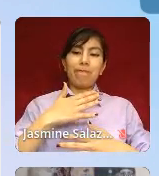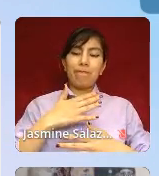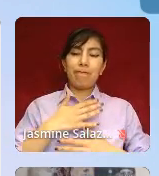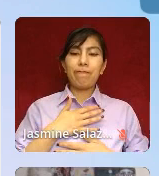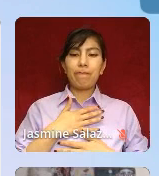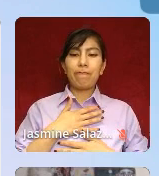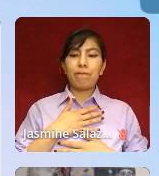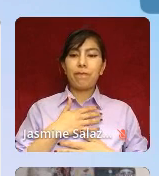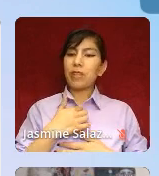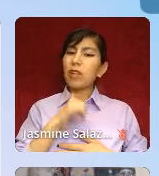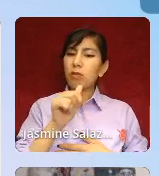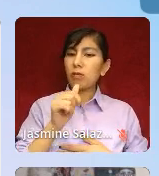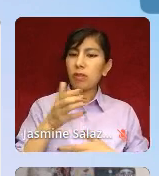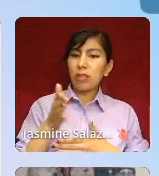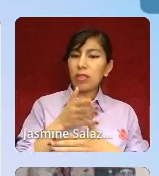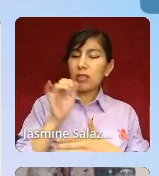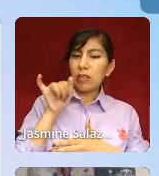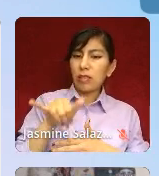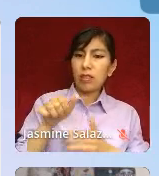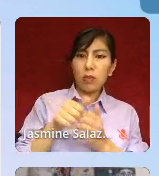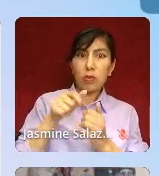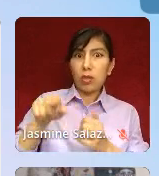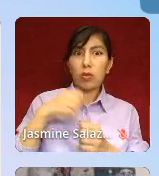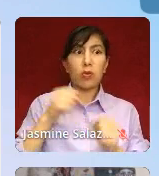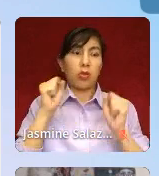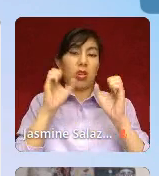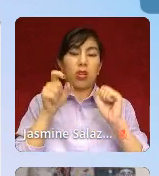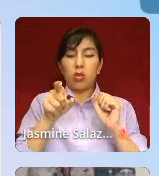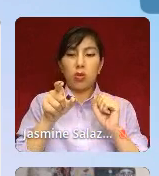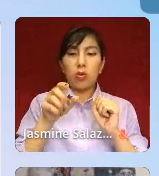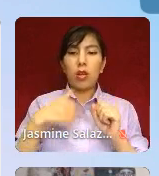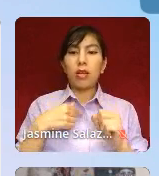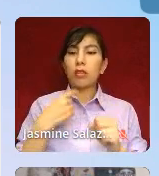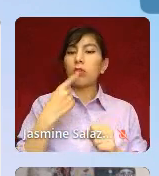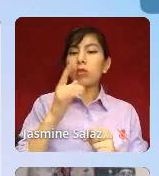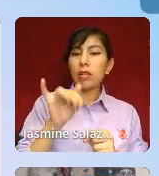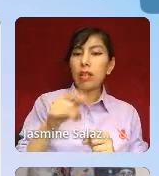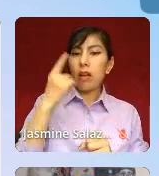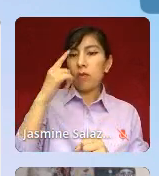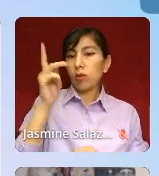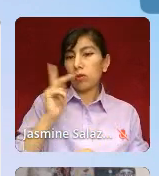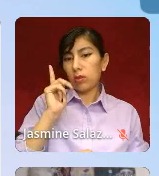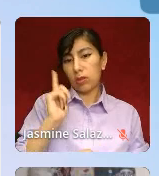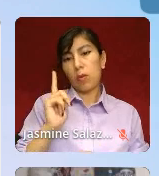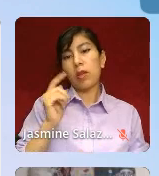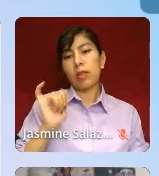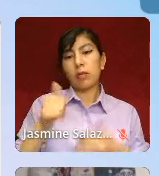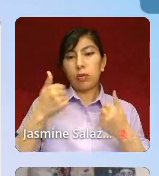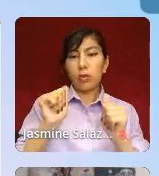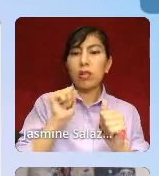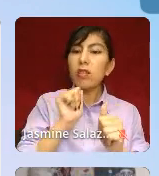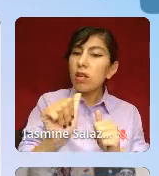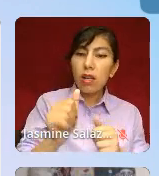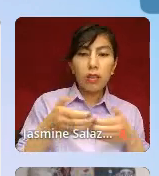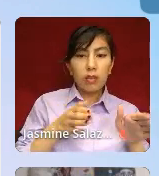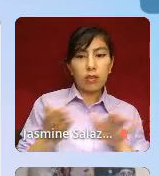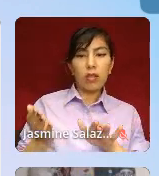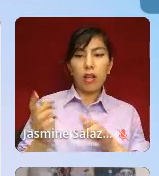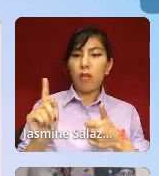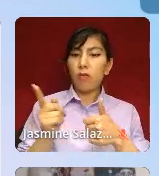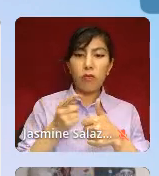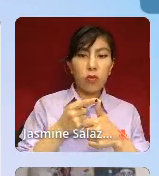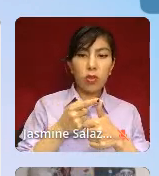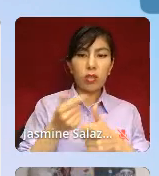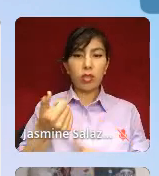I don't share this with you to shock you. It is to say that for someone who was trying not to die first, I got